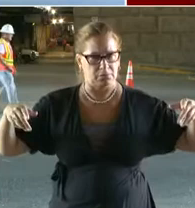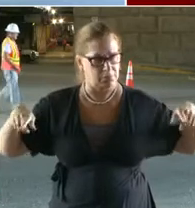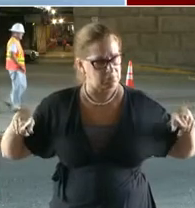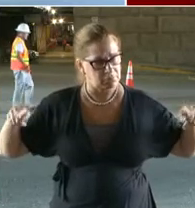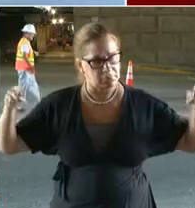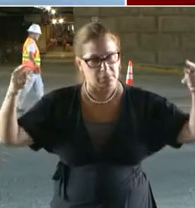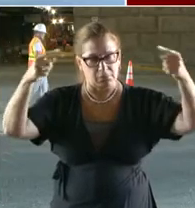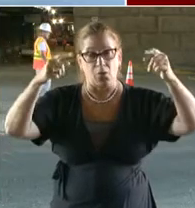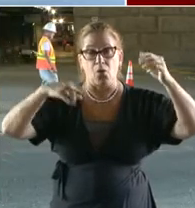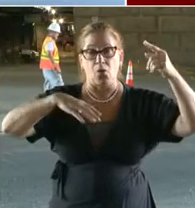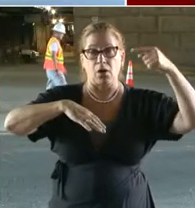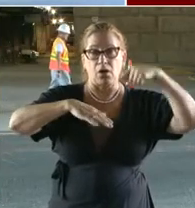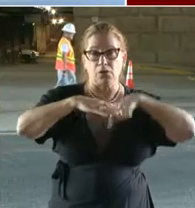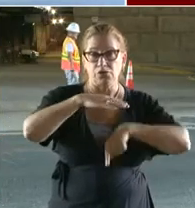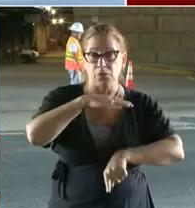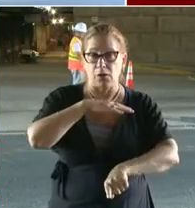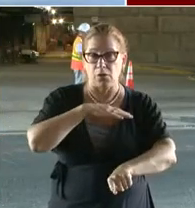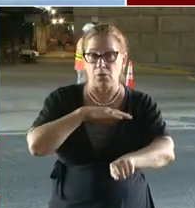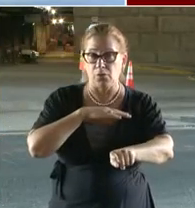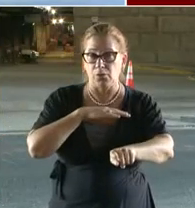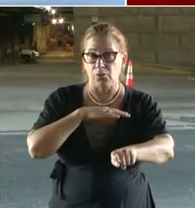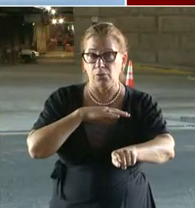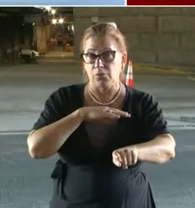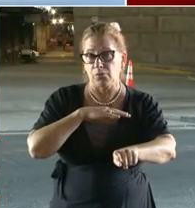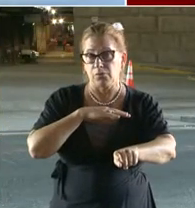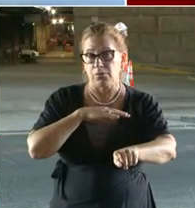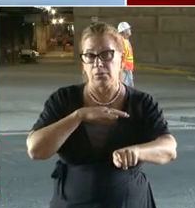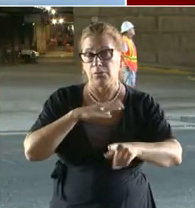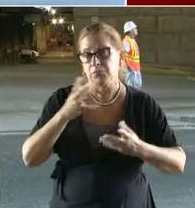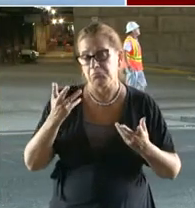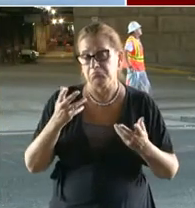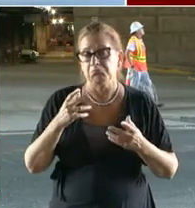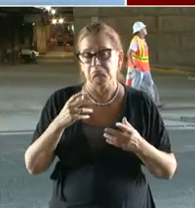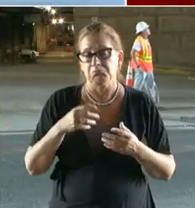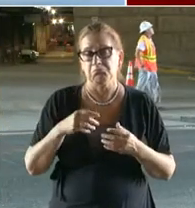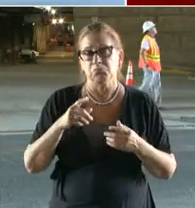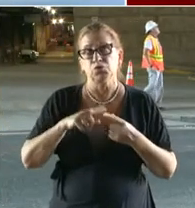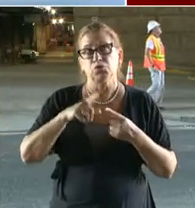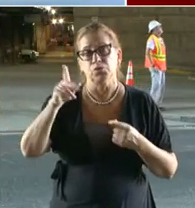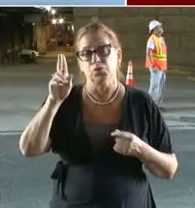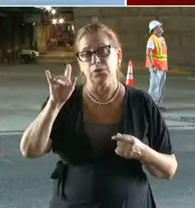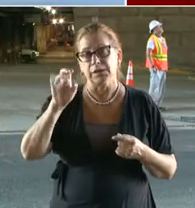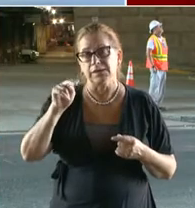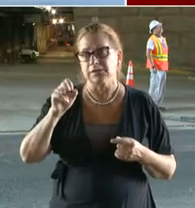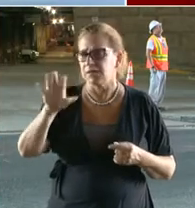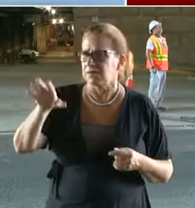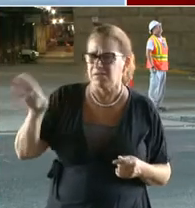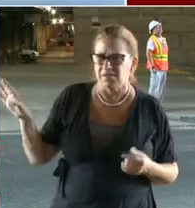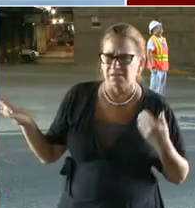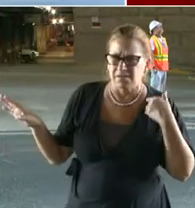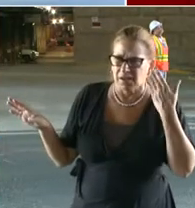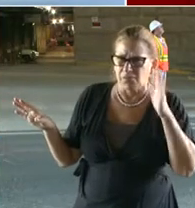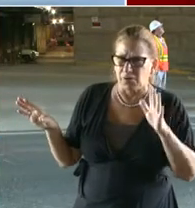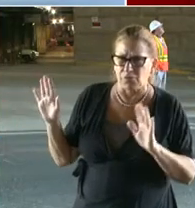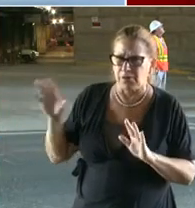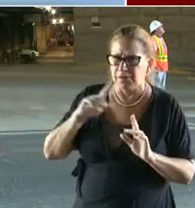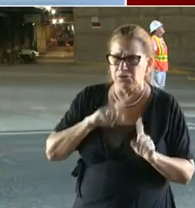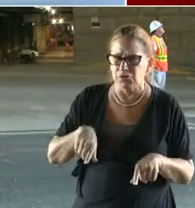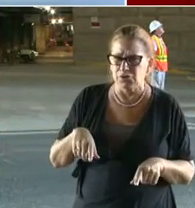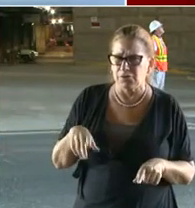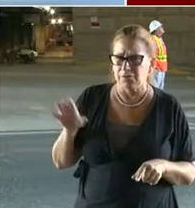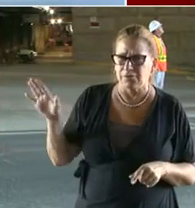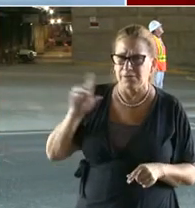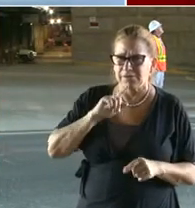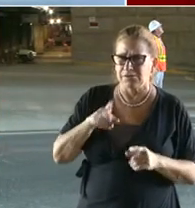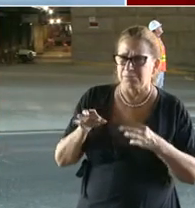Avenue station. And then it and I apologize if this is already publicized on your website, but